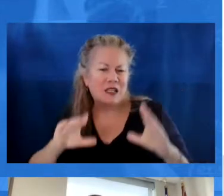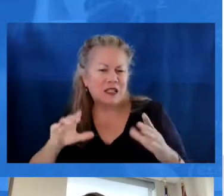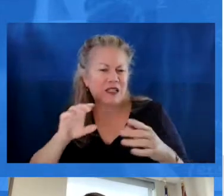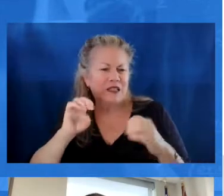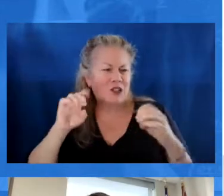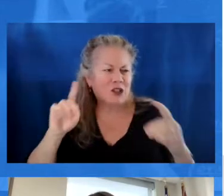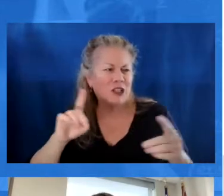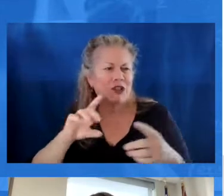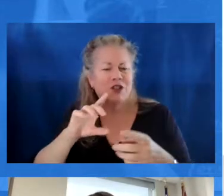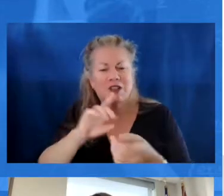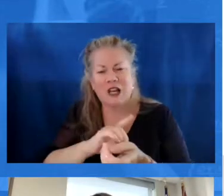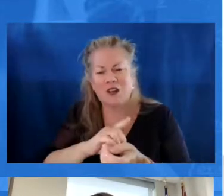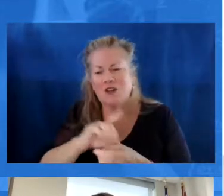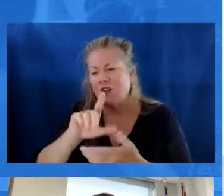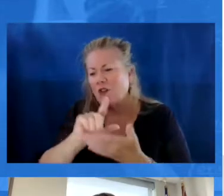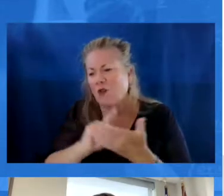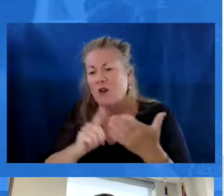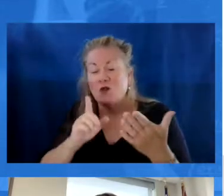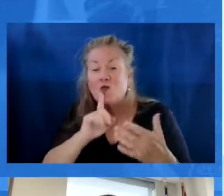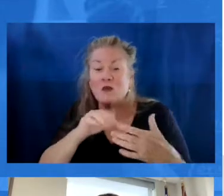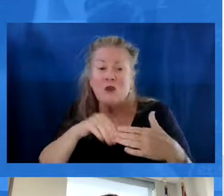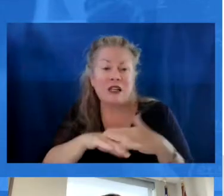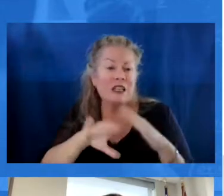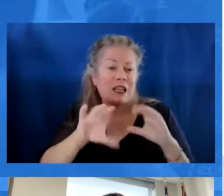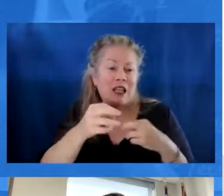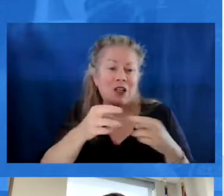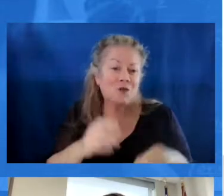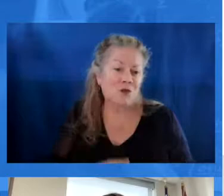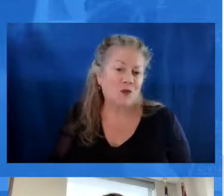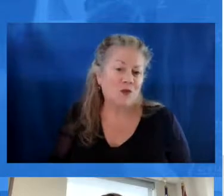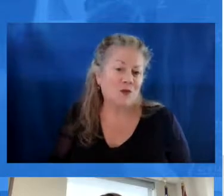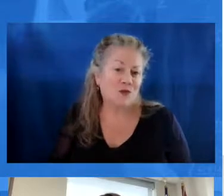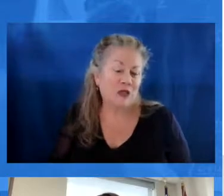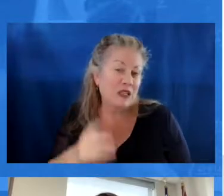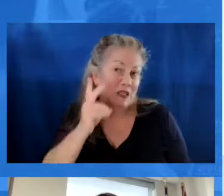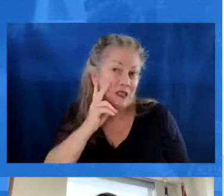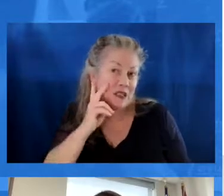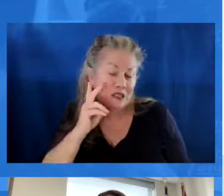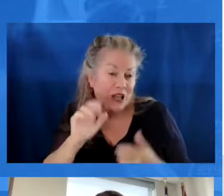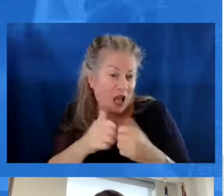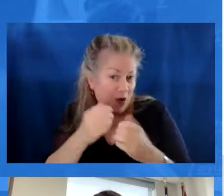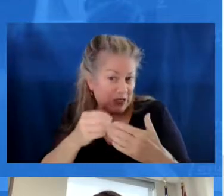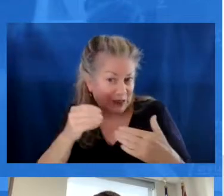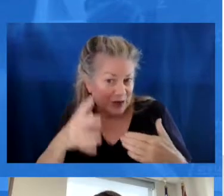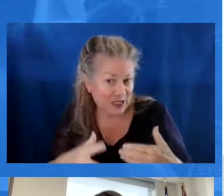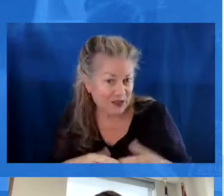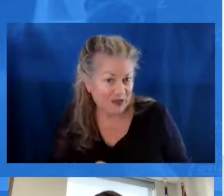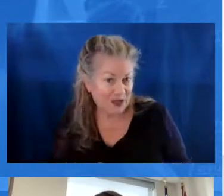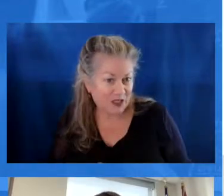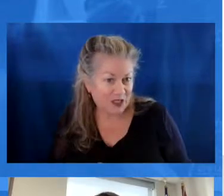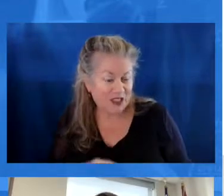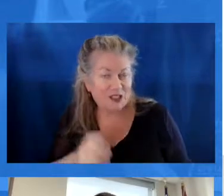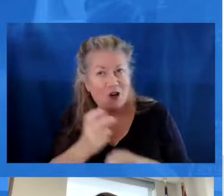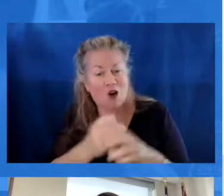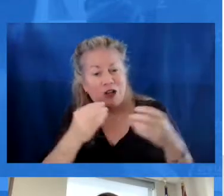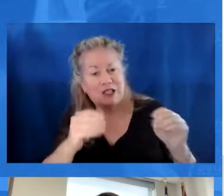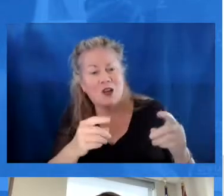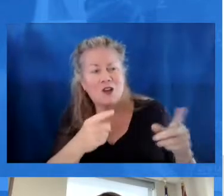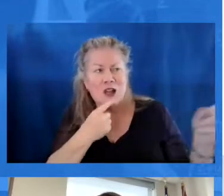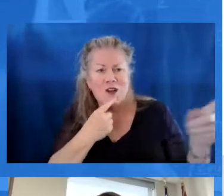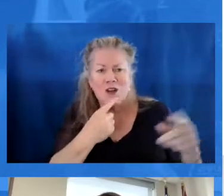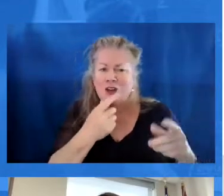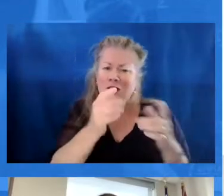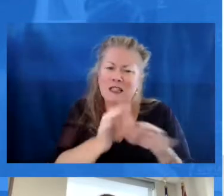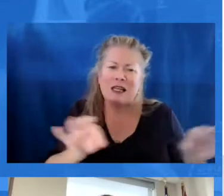scientists and engineers and doctors and lawyers who really just want to get in the classroom and then see just how expensive it is. And it's a hard